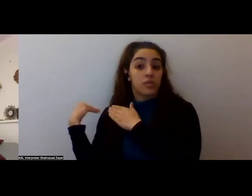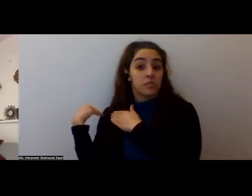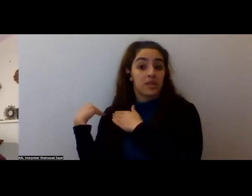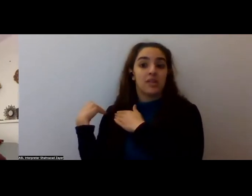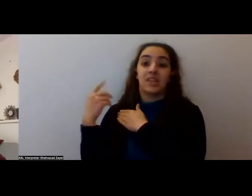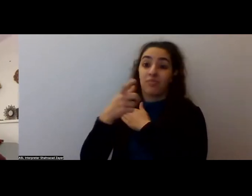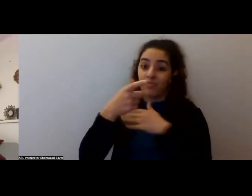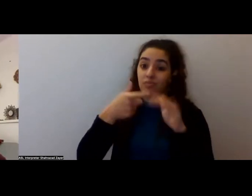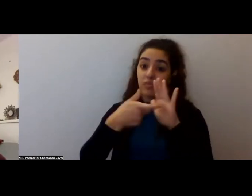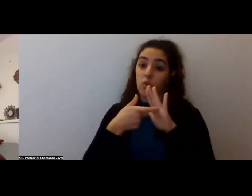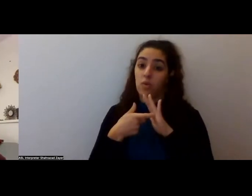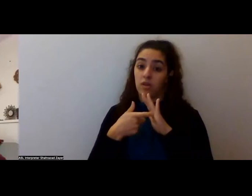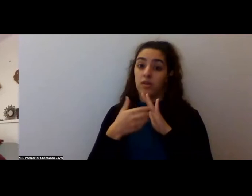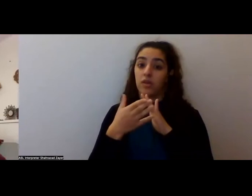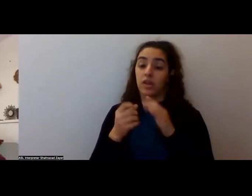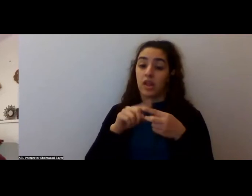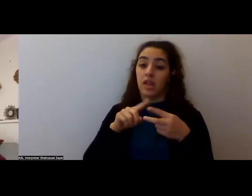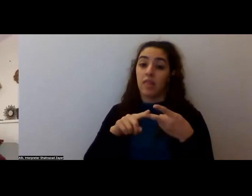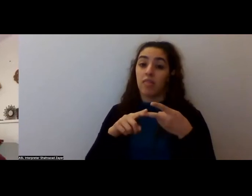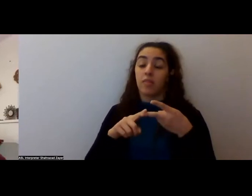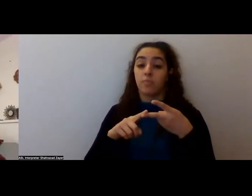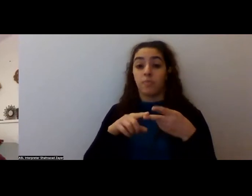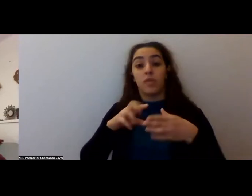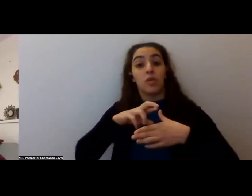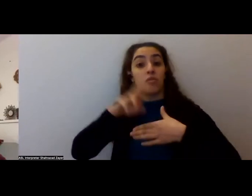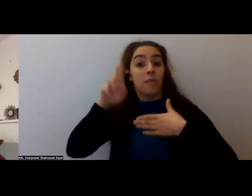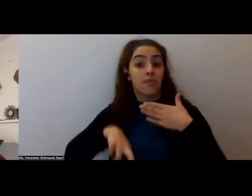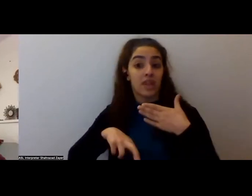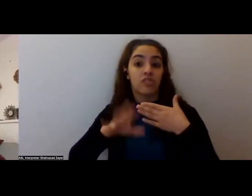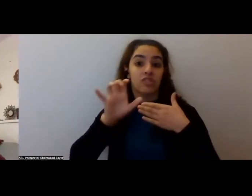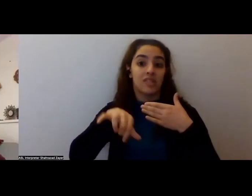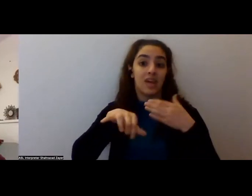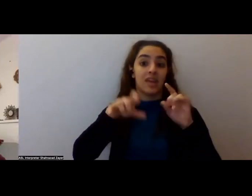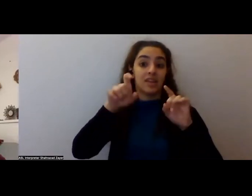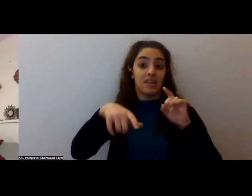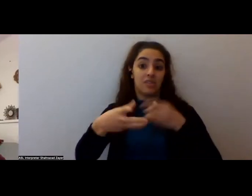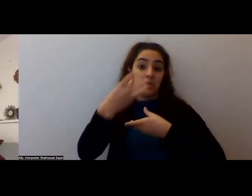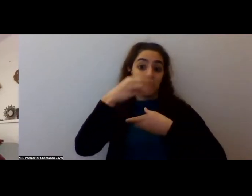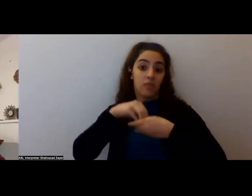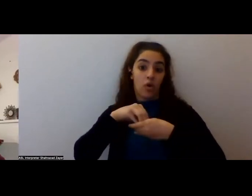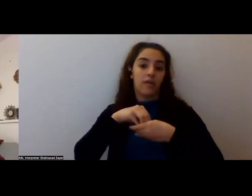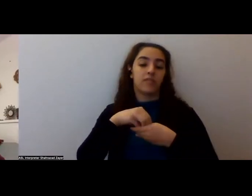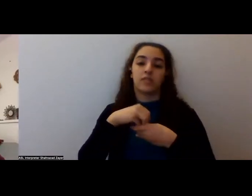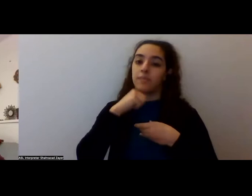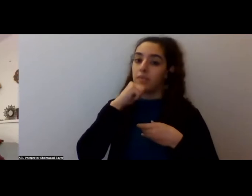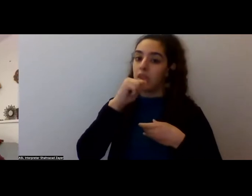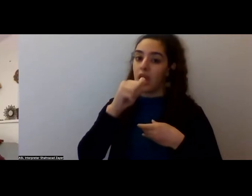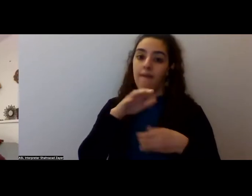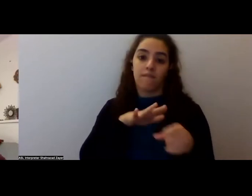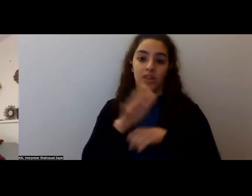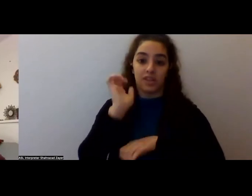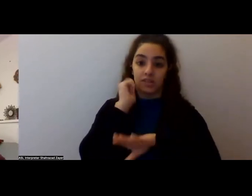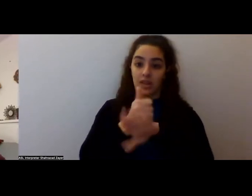um, and the ramifications that should be involved are not fully set up yet. This is an emerging,